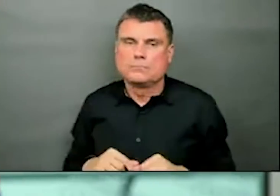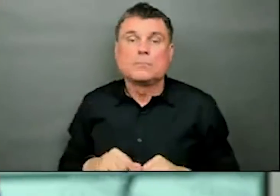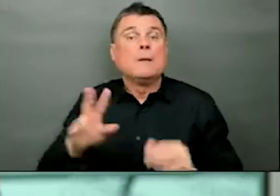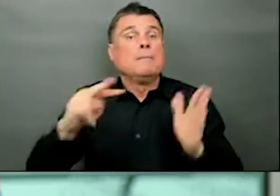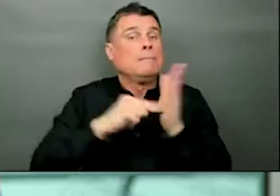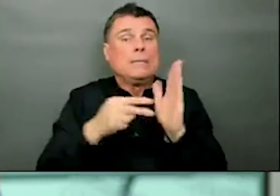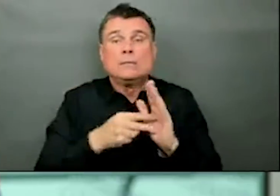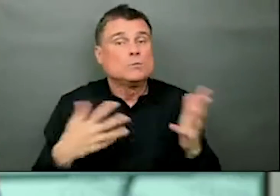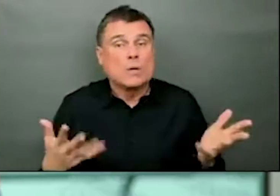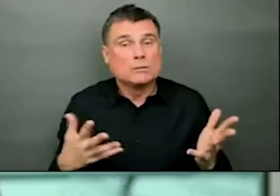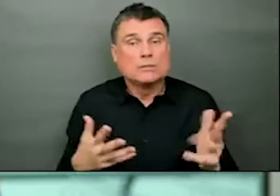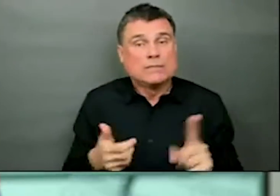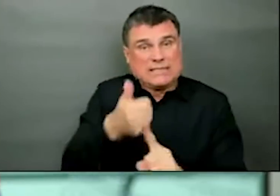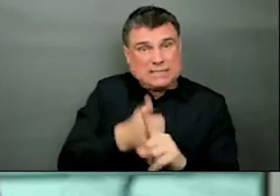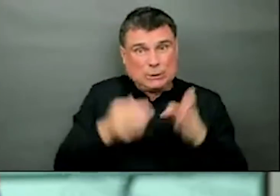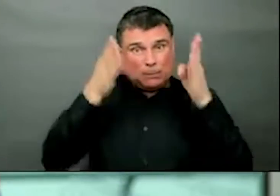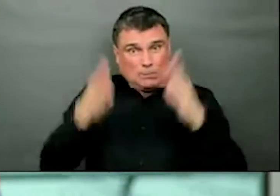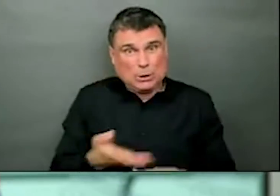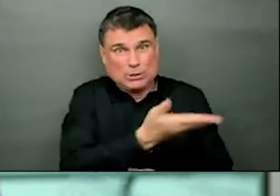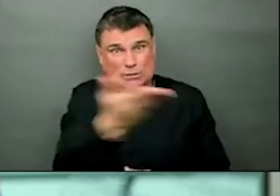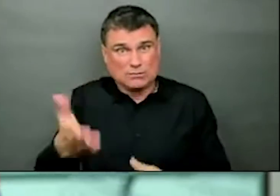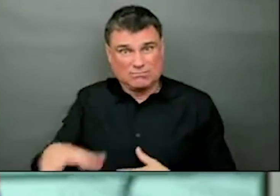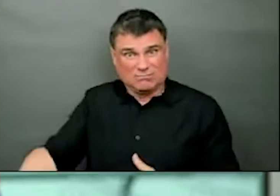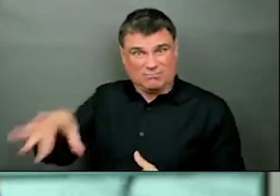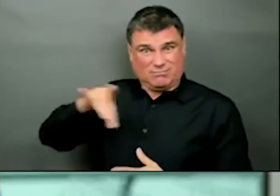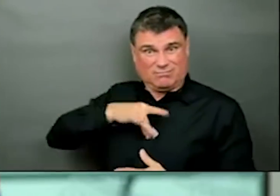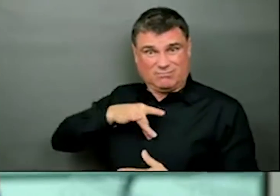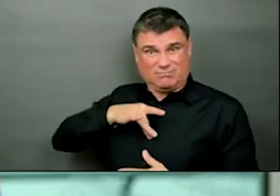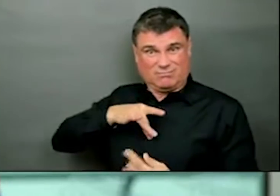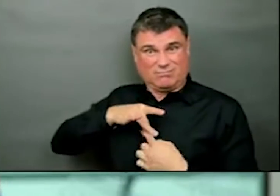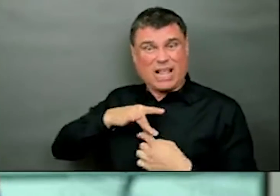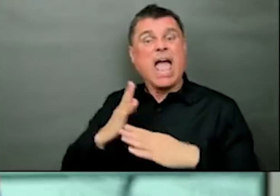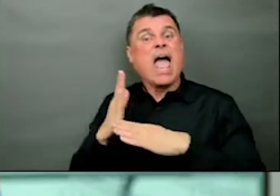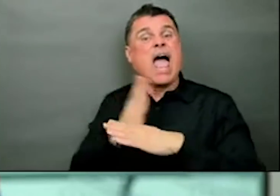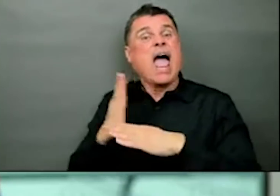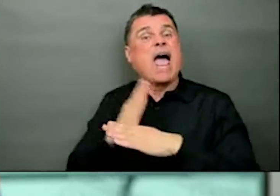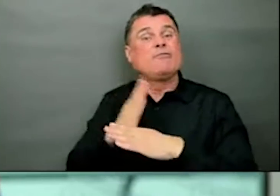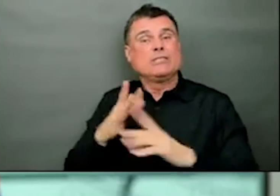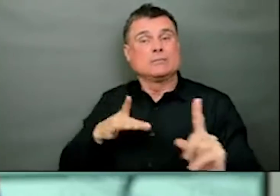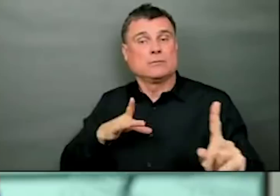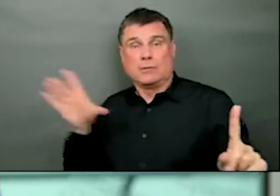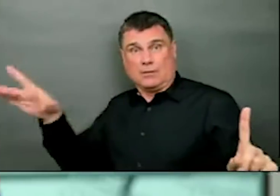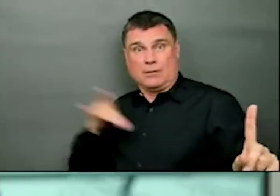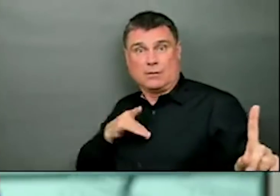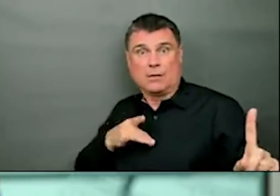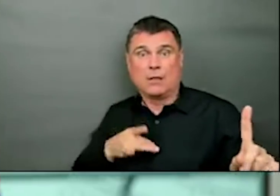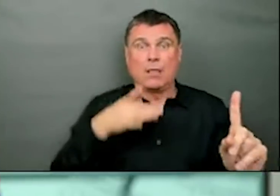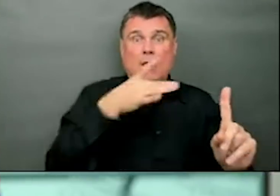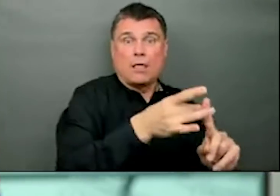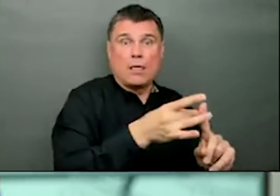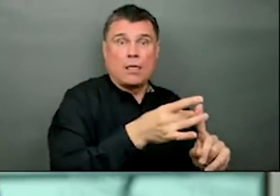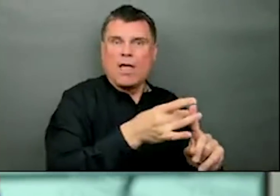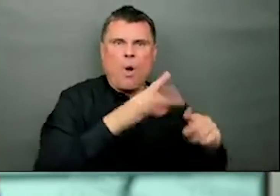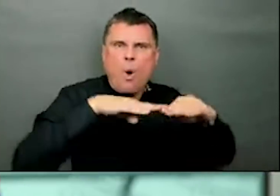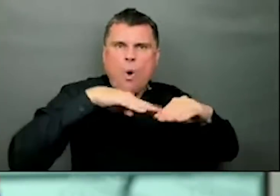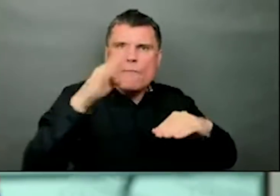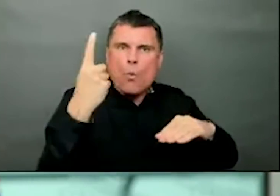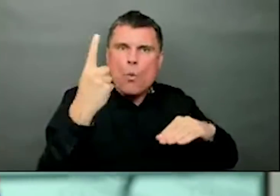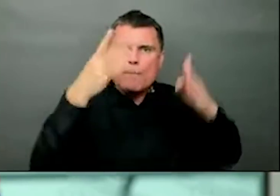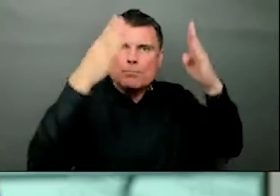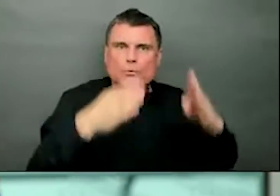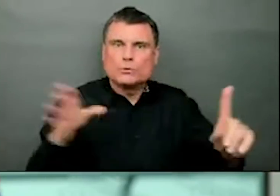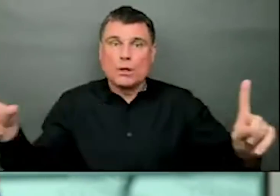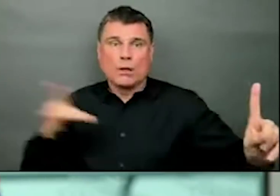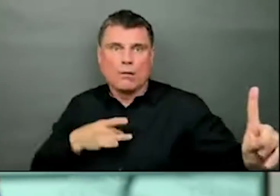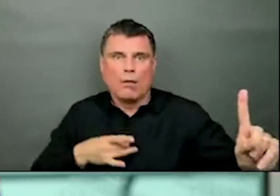infected is spreading to more than one other person. This is something that we need to watch and be careful. It's like a tree that